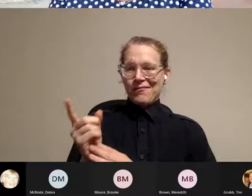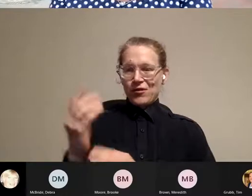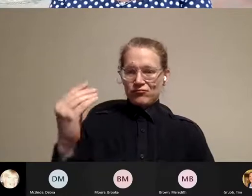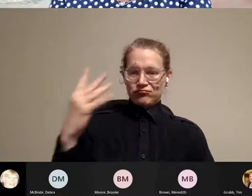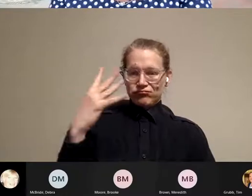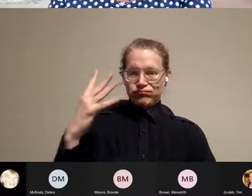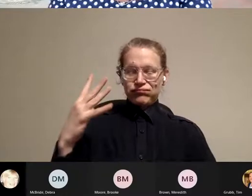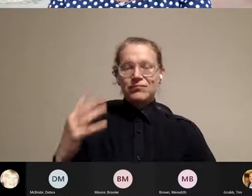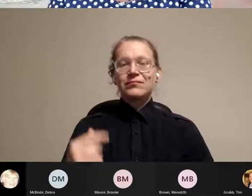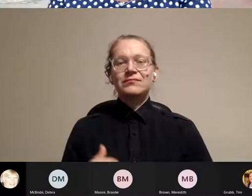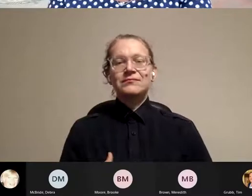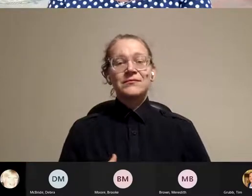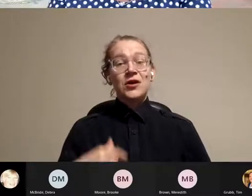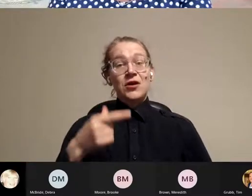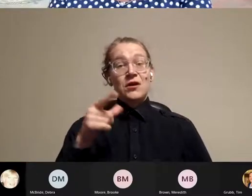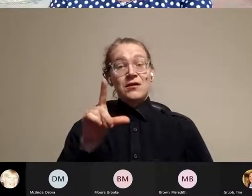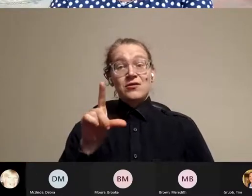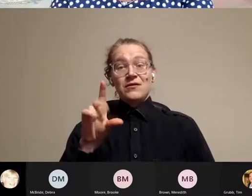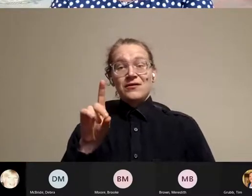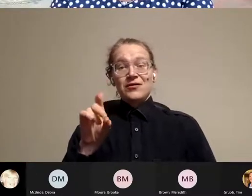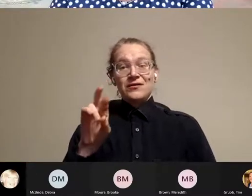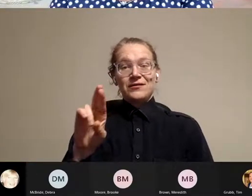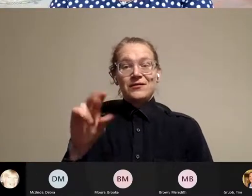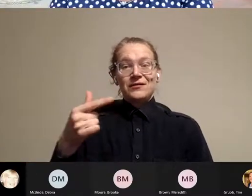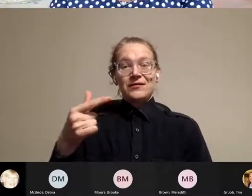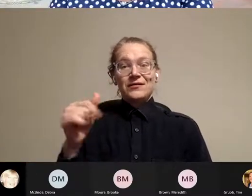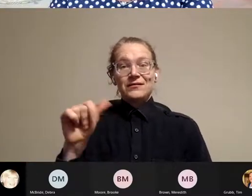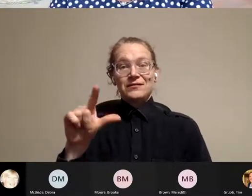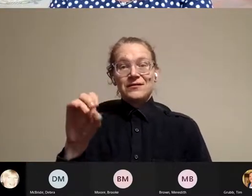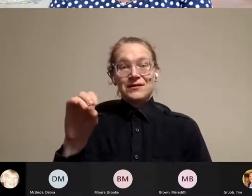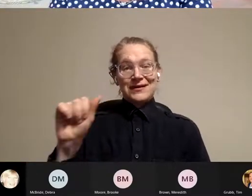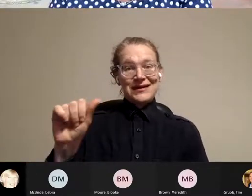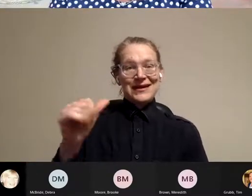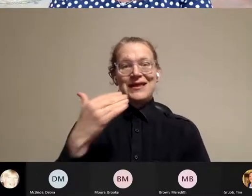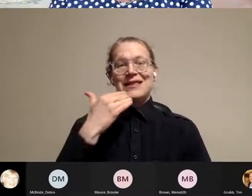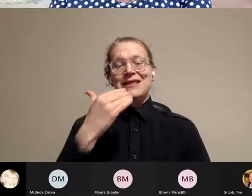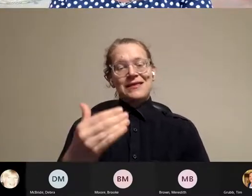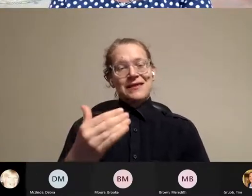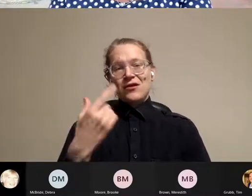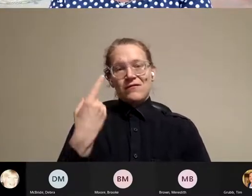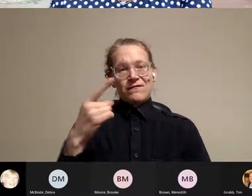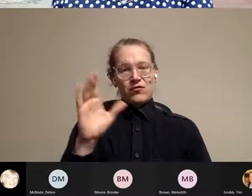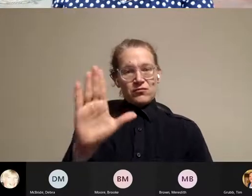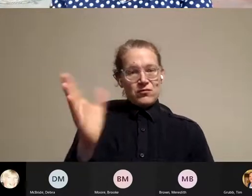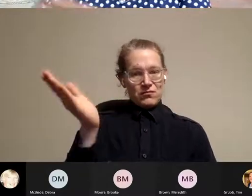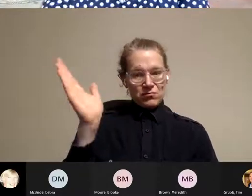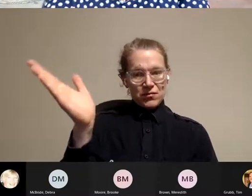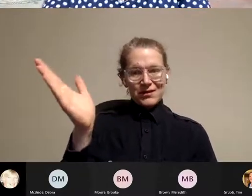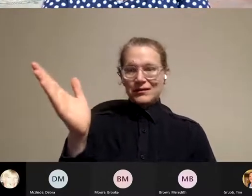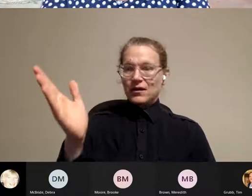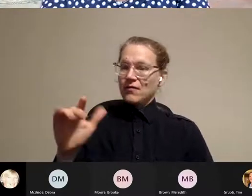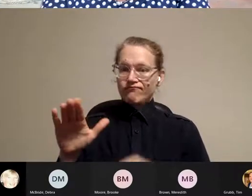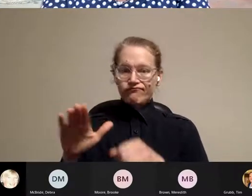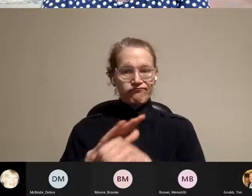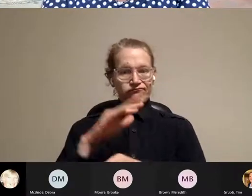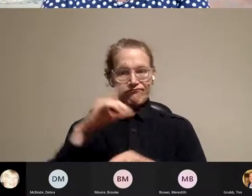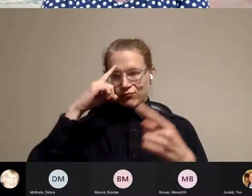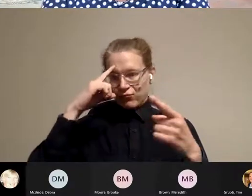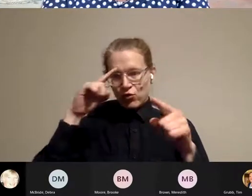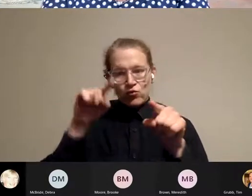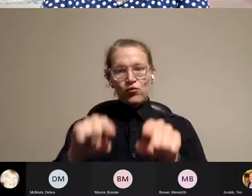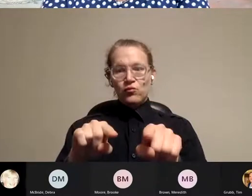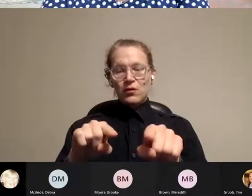Dr. Lugia, thank you so much for this presentation and I completely agree. I think this is one of